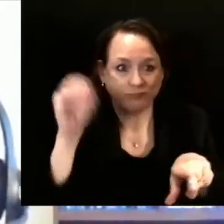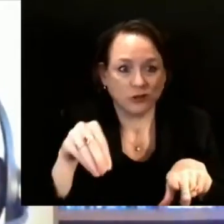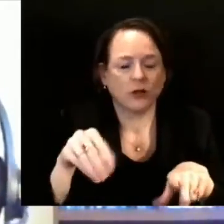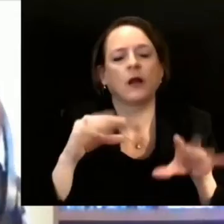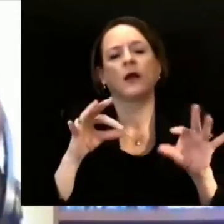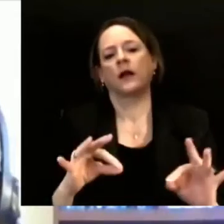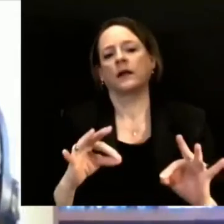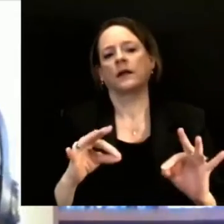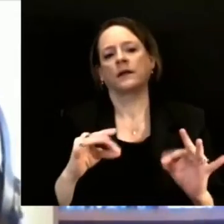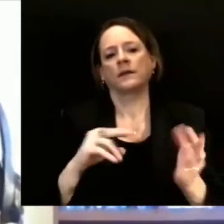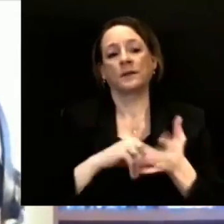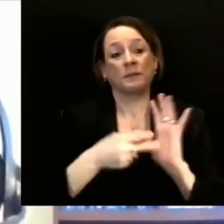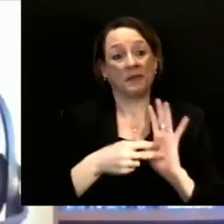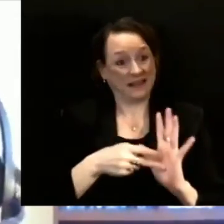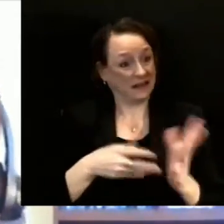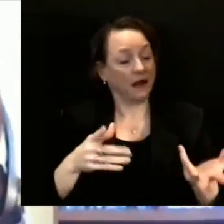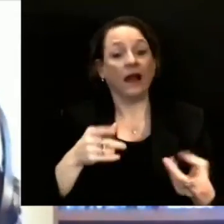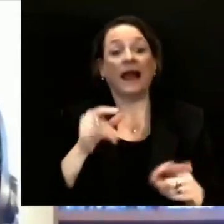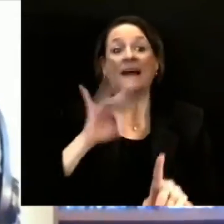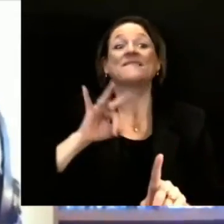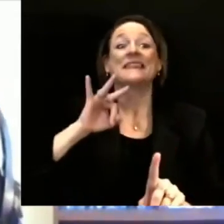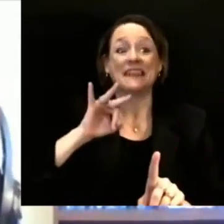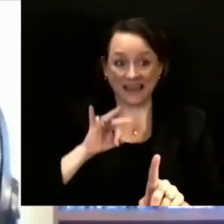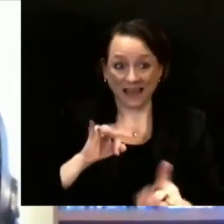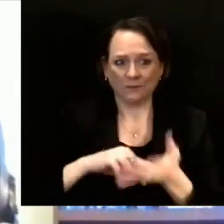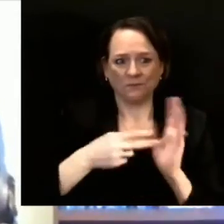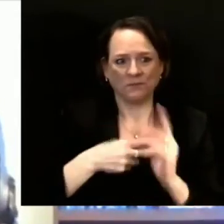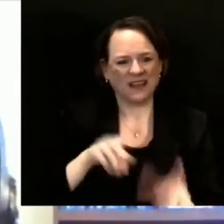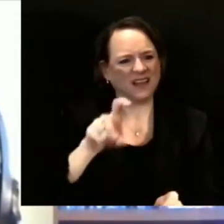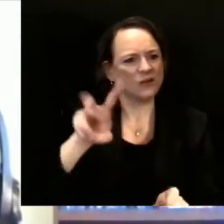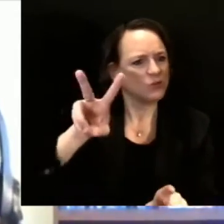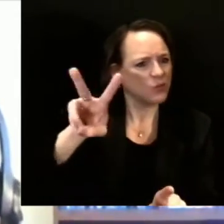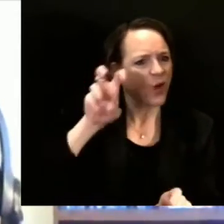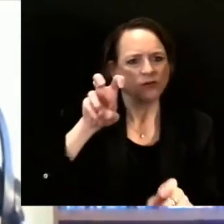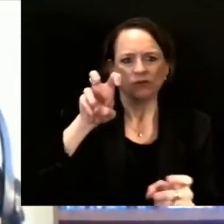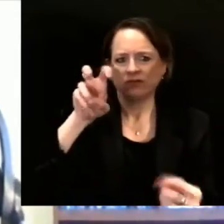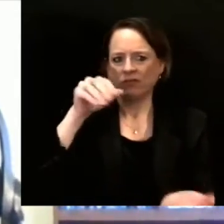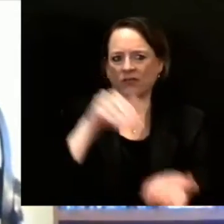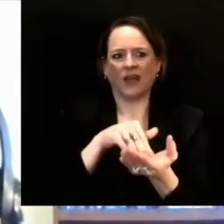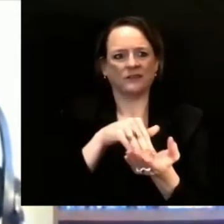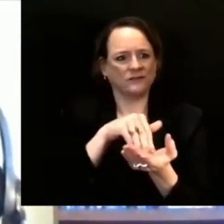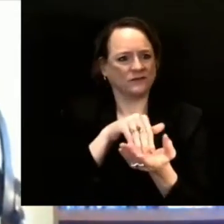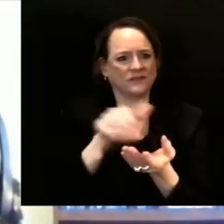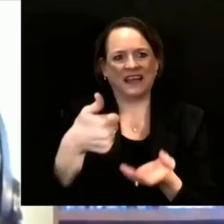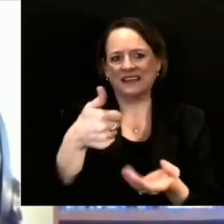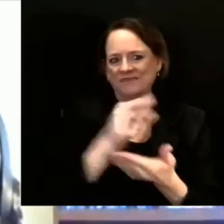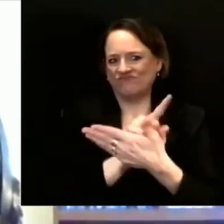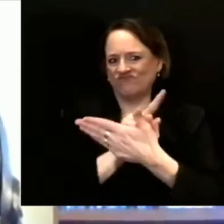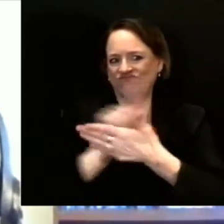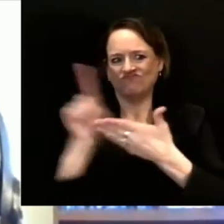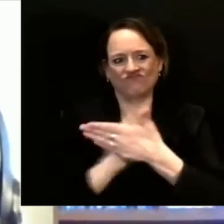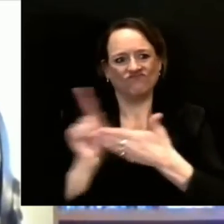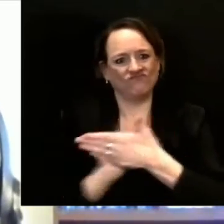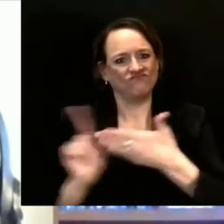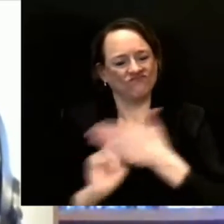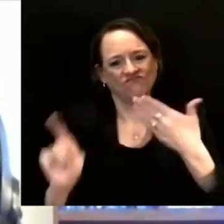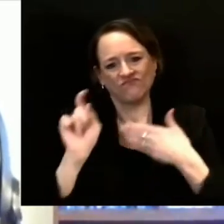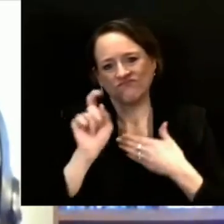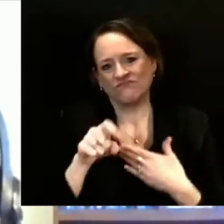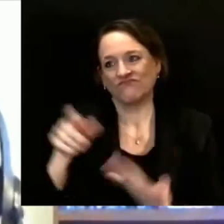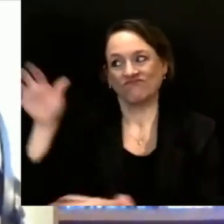every week we don't have it. We get a little farther behind in trying to achieve that goal. So if we could get